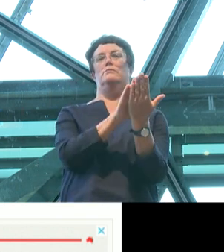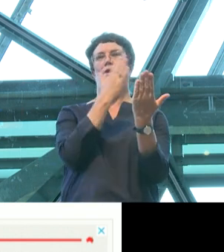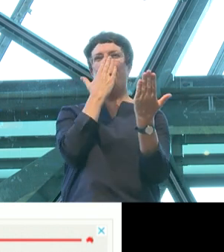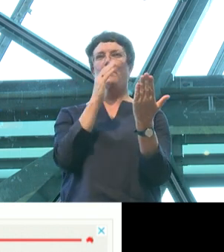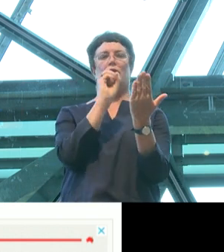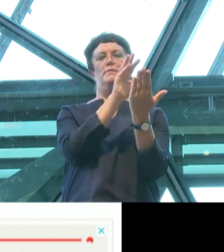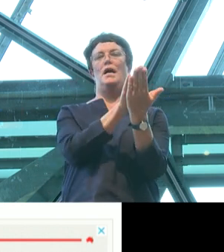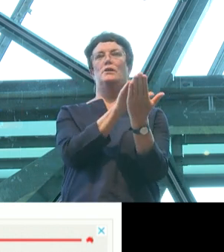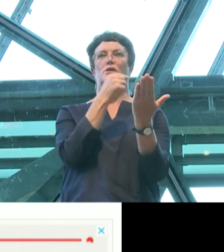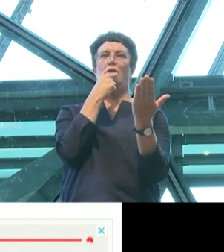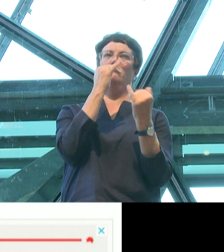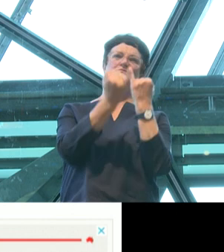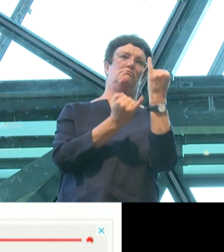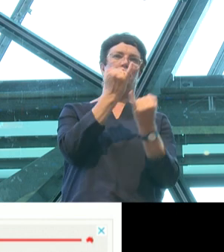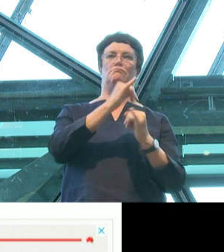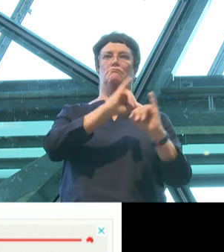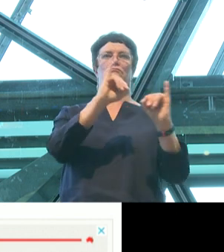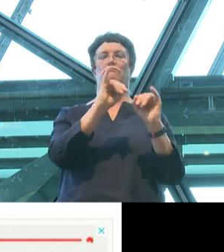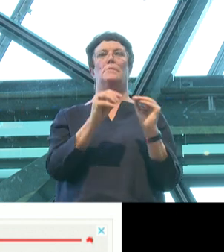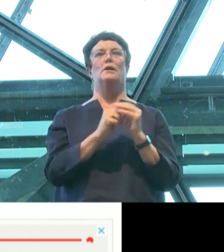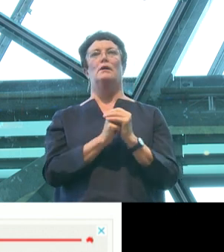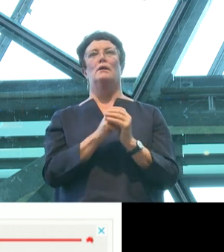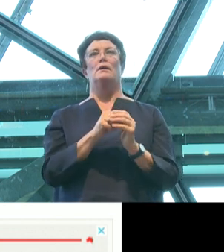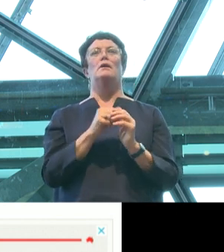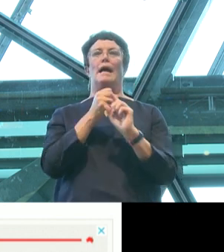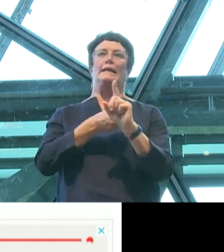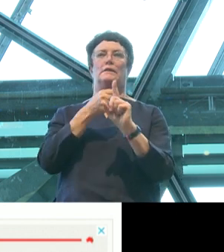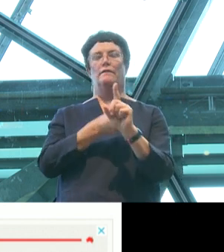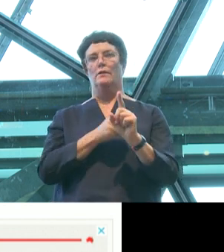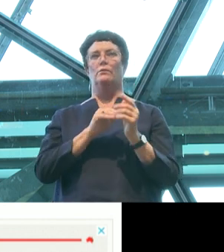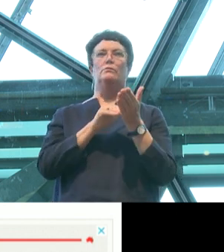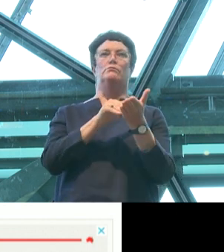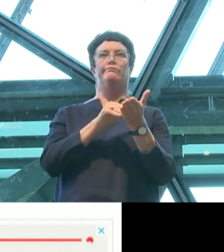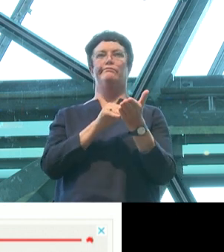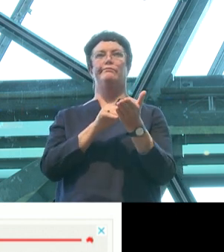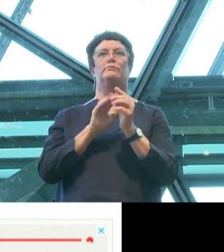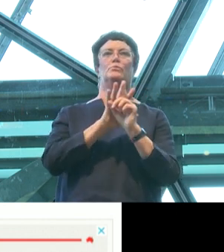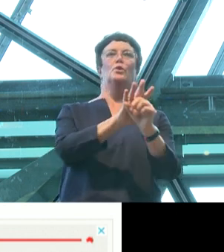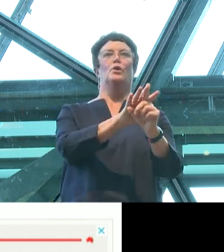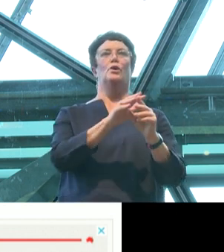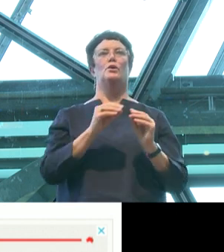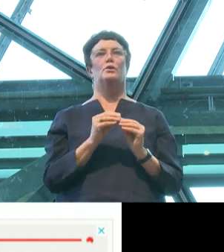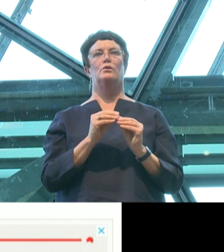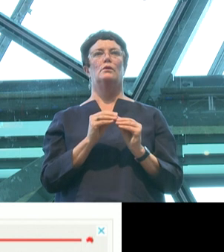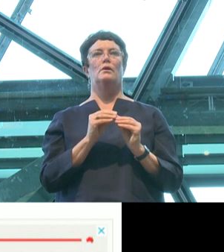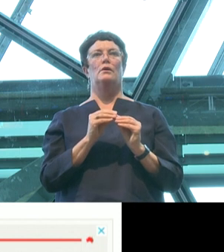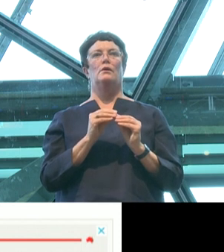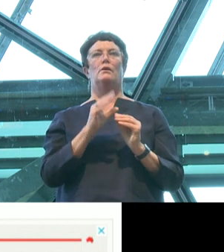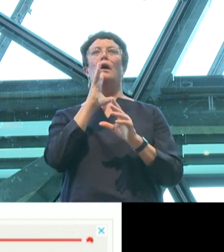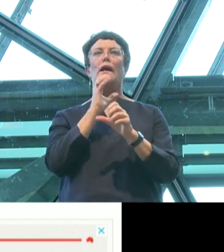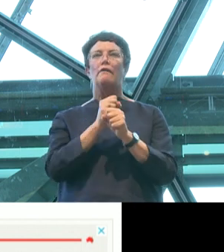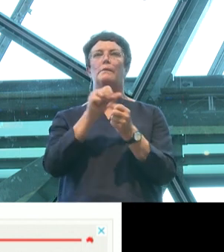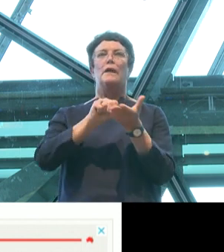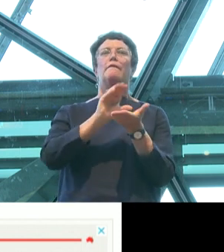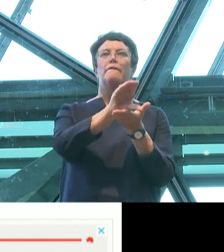excoriating the Safe Schools program, activists push taxpayer-funded gay manual in schools, which sounded